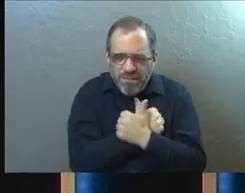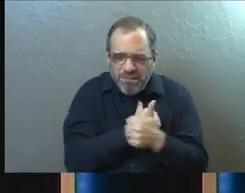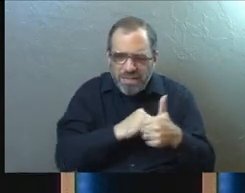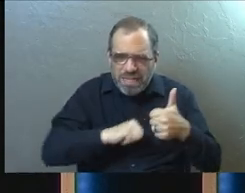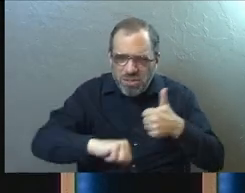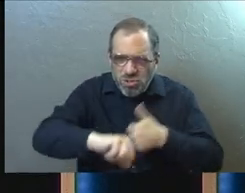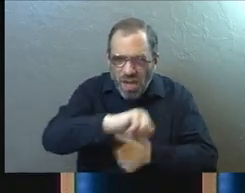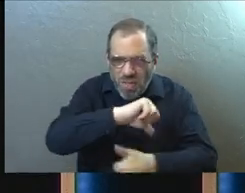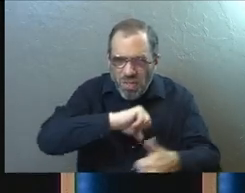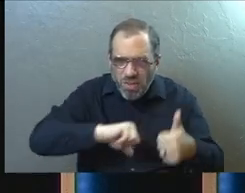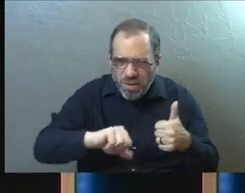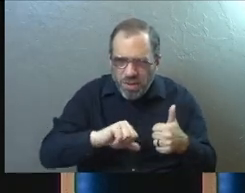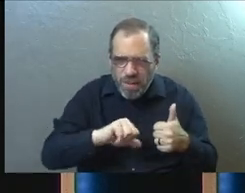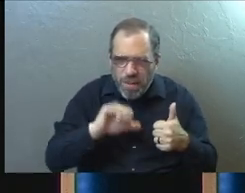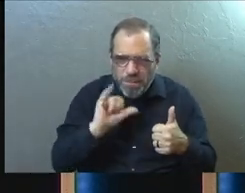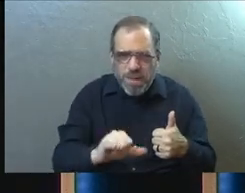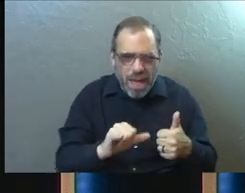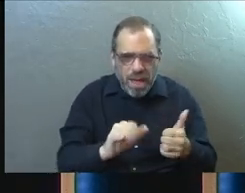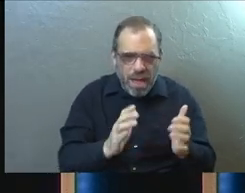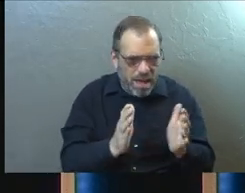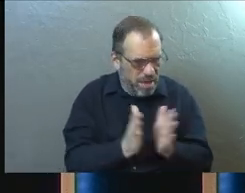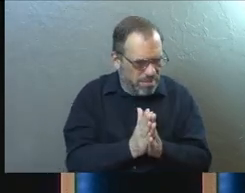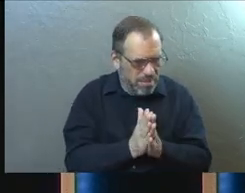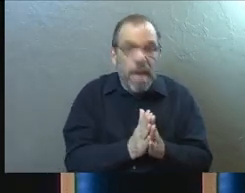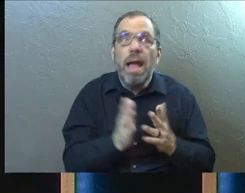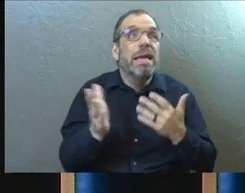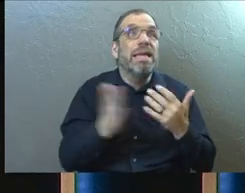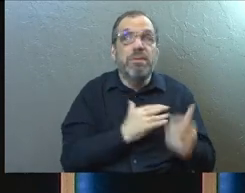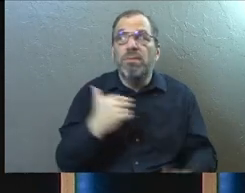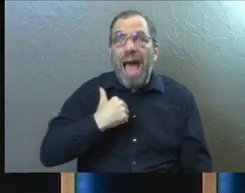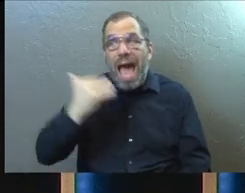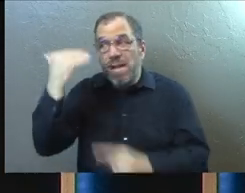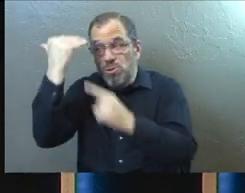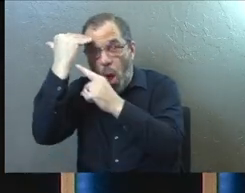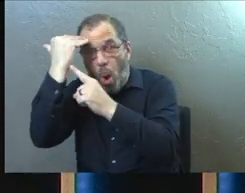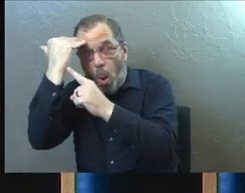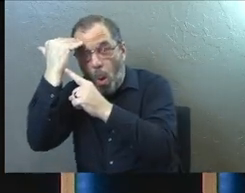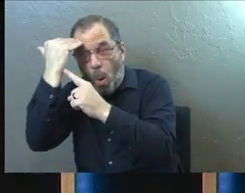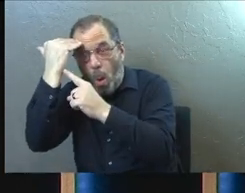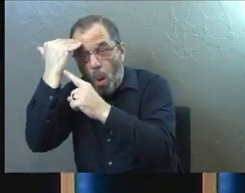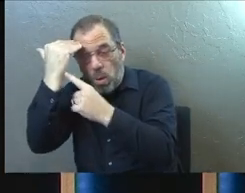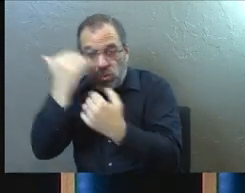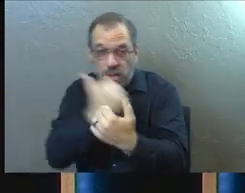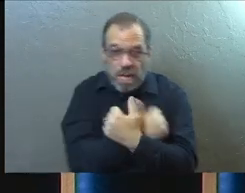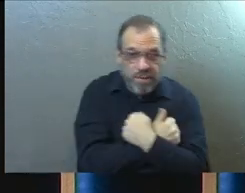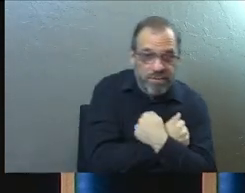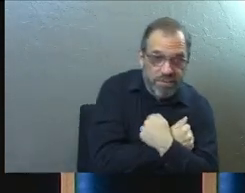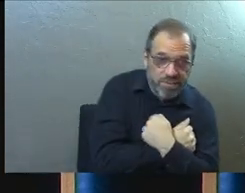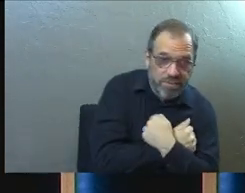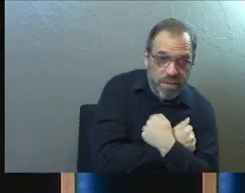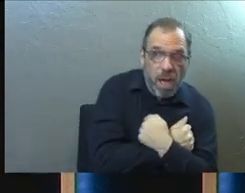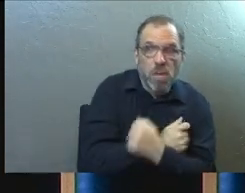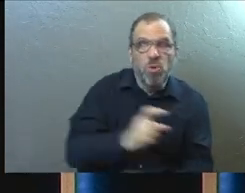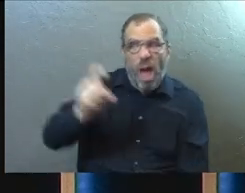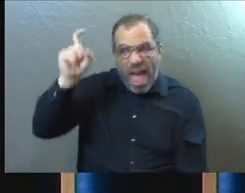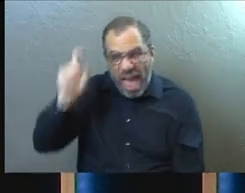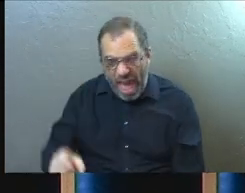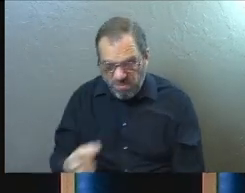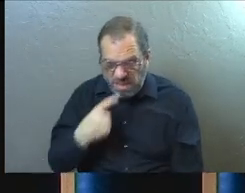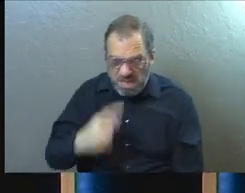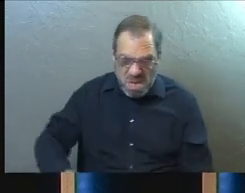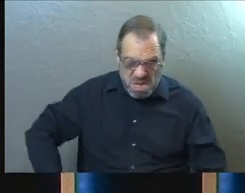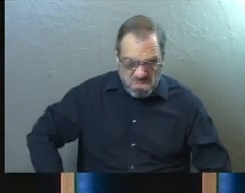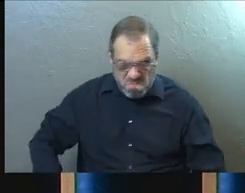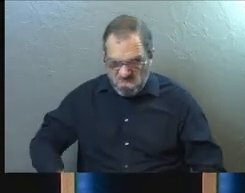each other in a way that you maybe ask yourselves, even if I know something, should I love? Do I have to